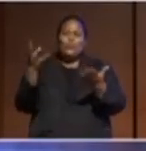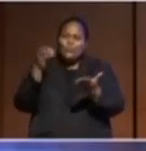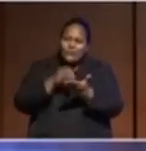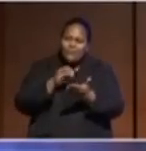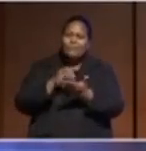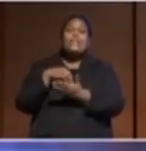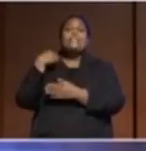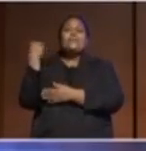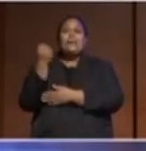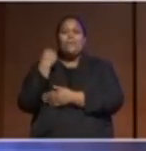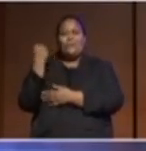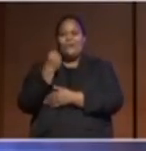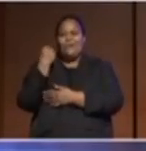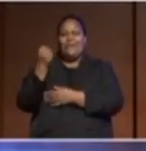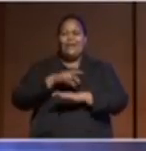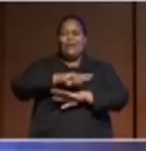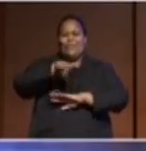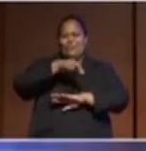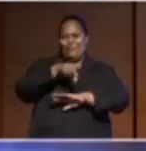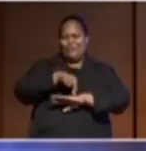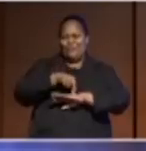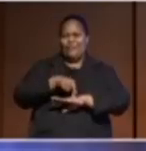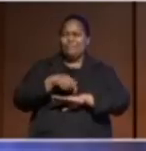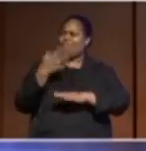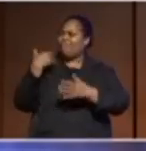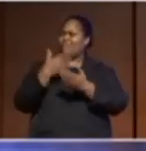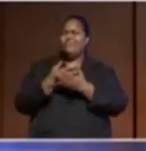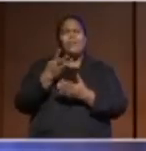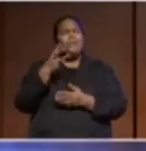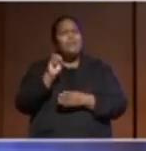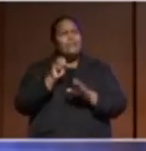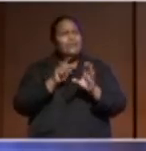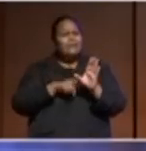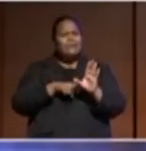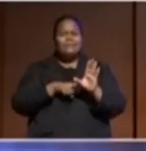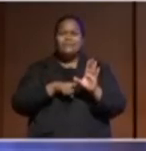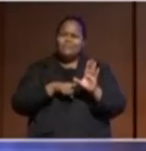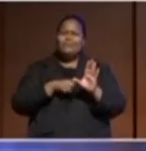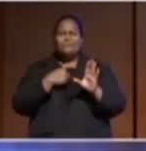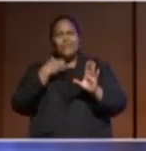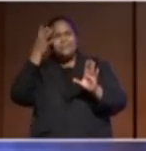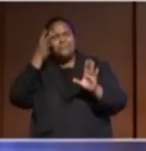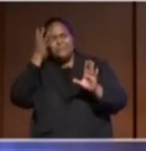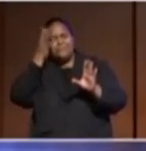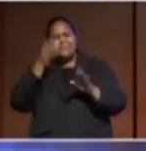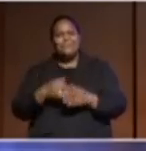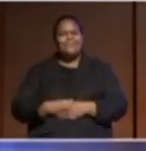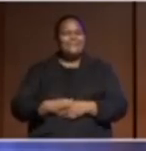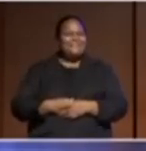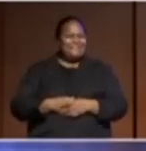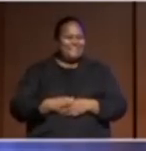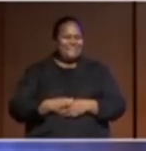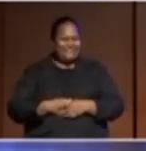I think, for probably more than 30 years. was trying to recount the age of my eldest son, who was born just before